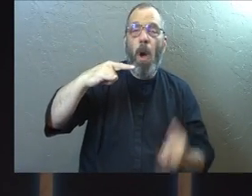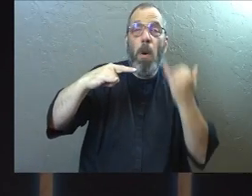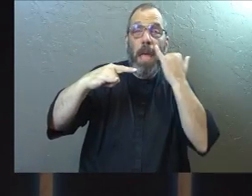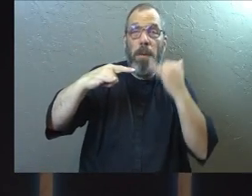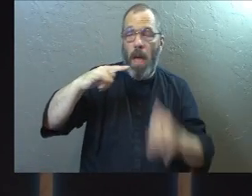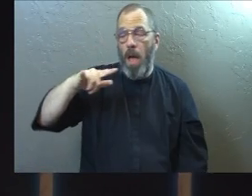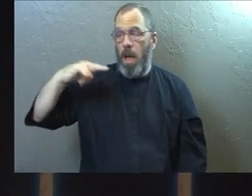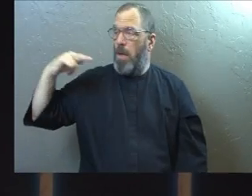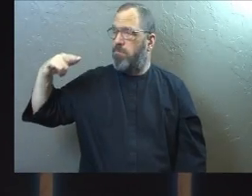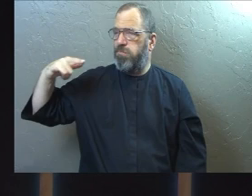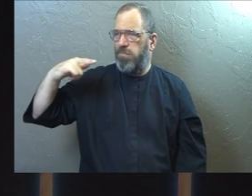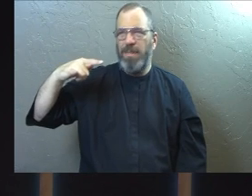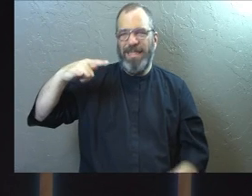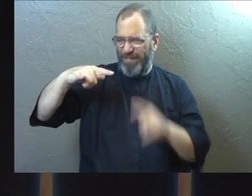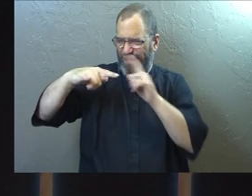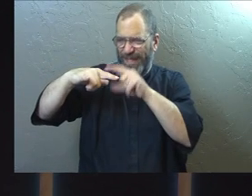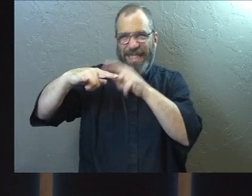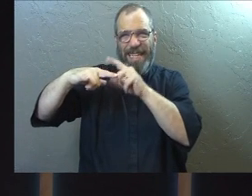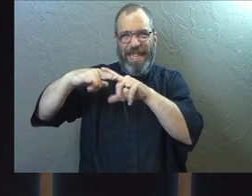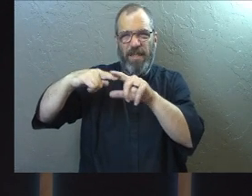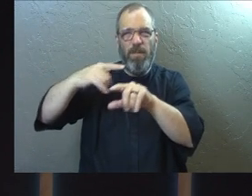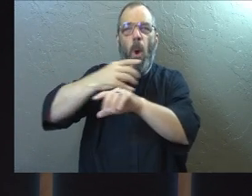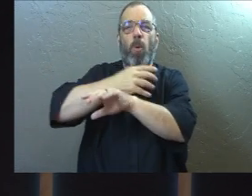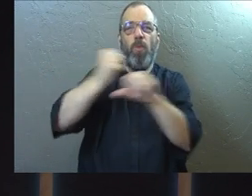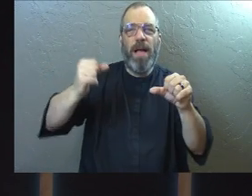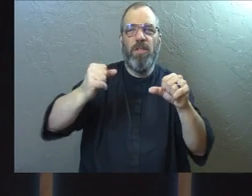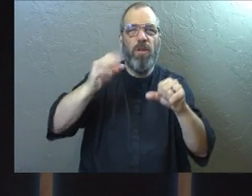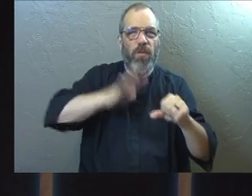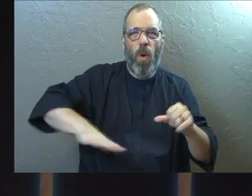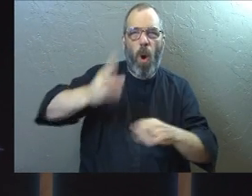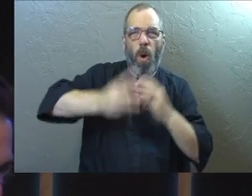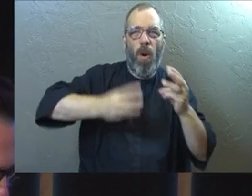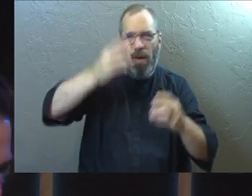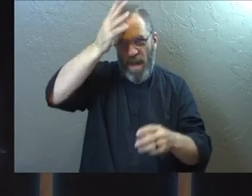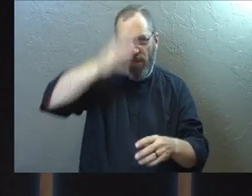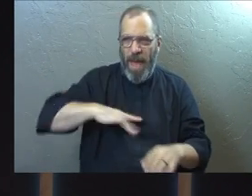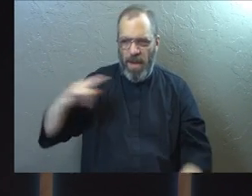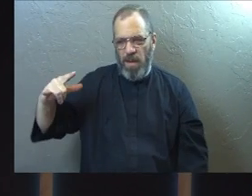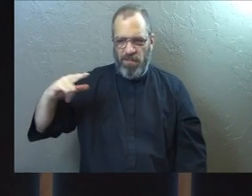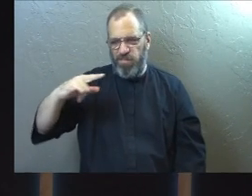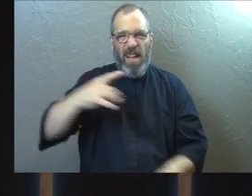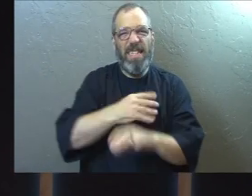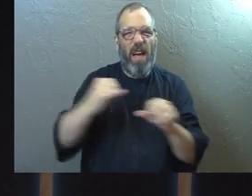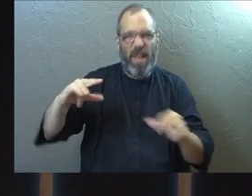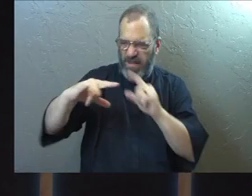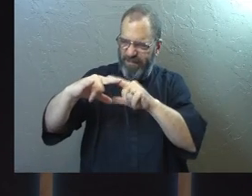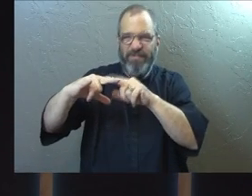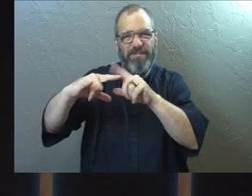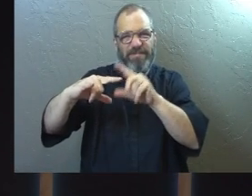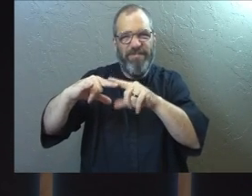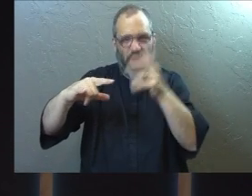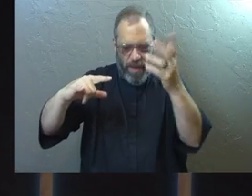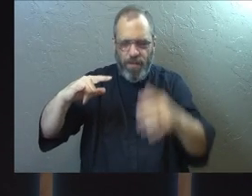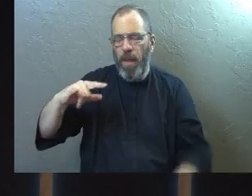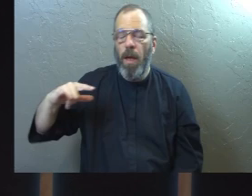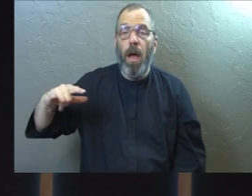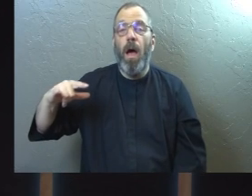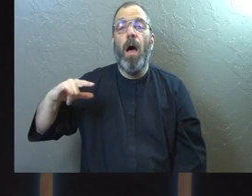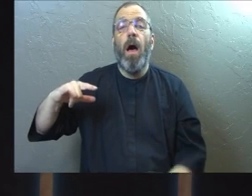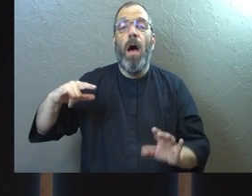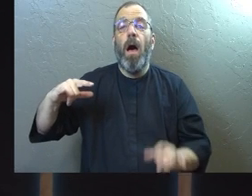imagine the plane is God's rescue operation for mankind. It is his plan of salvation for mankind.